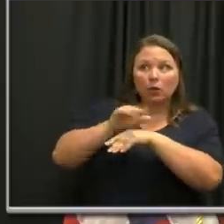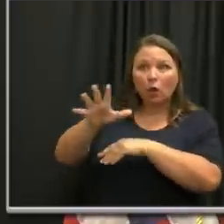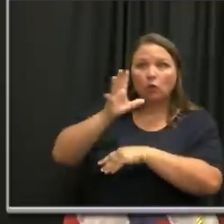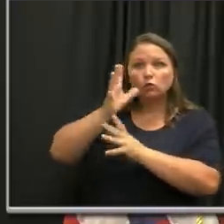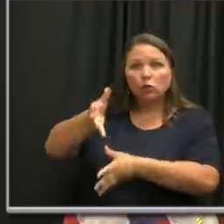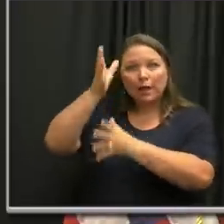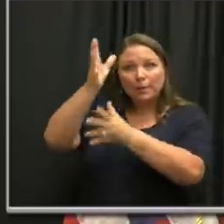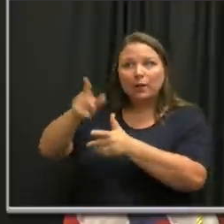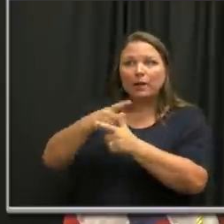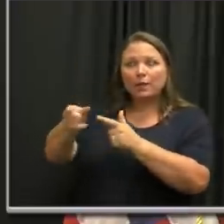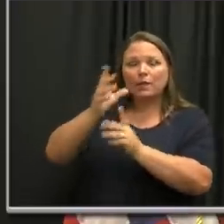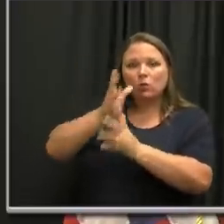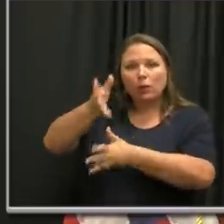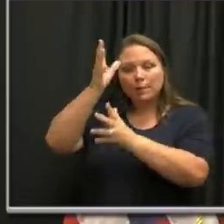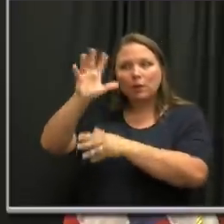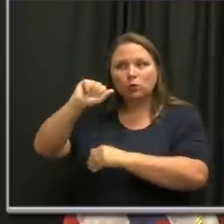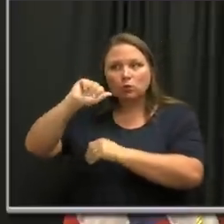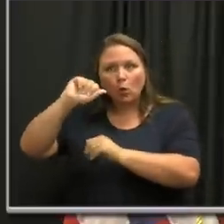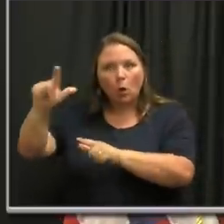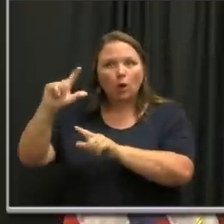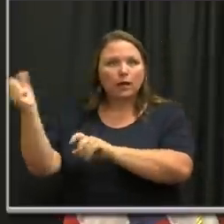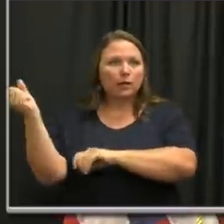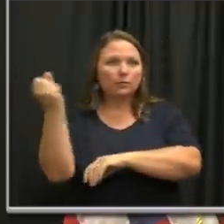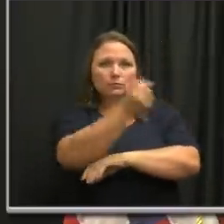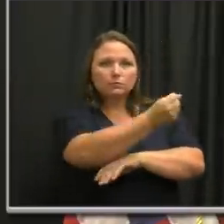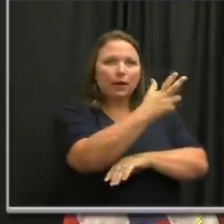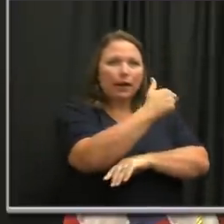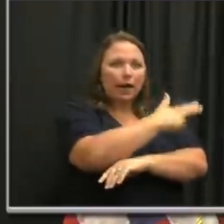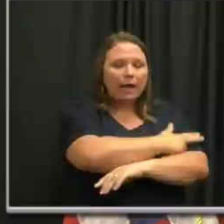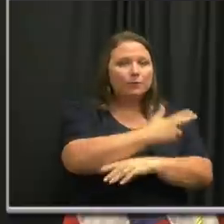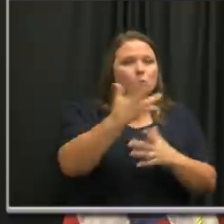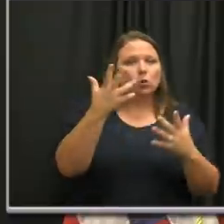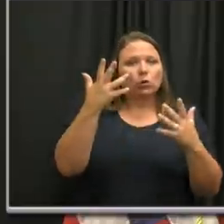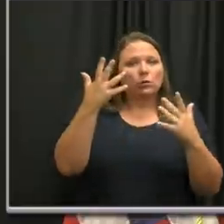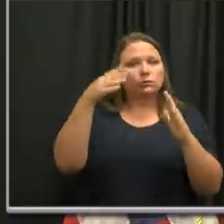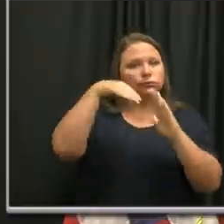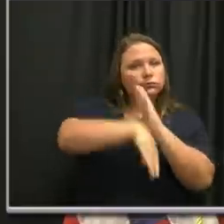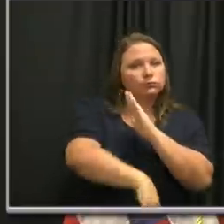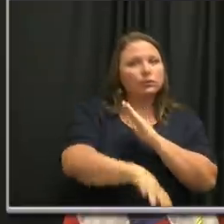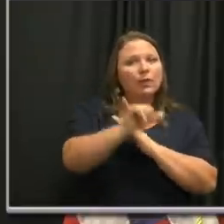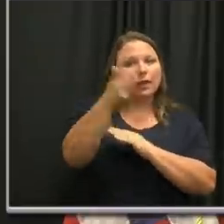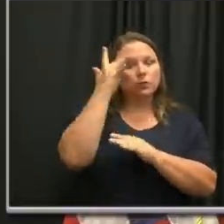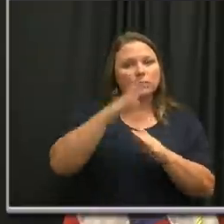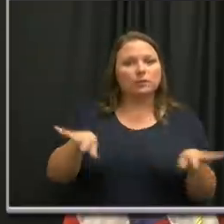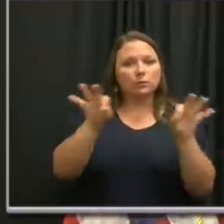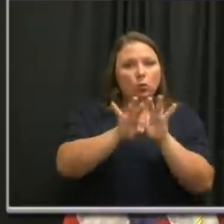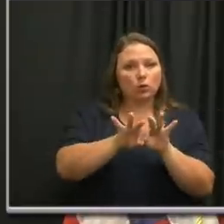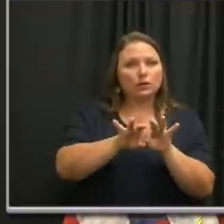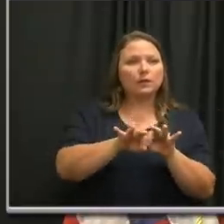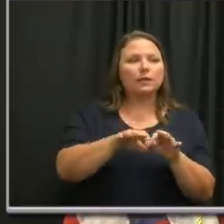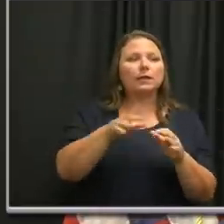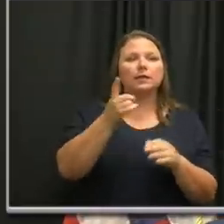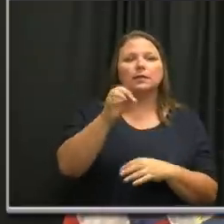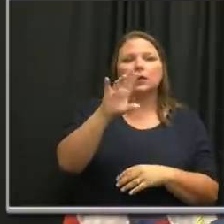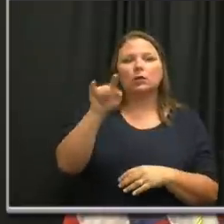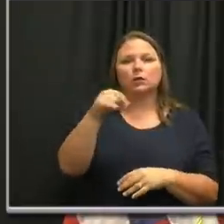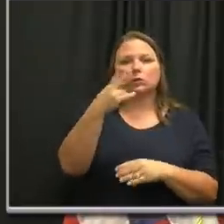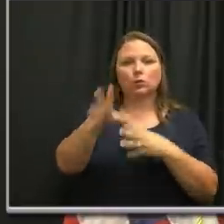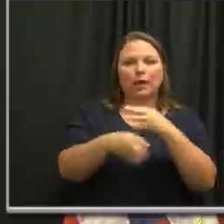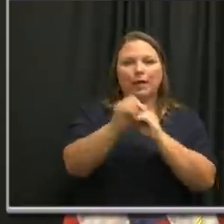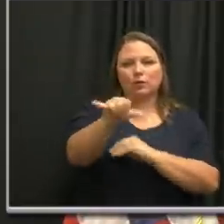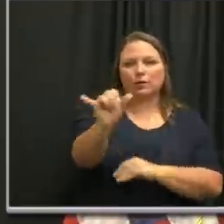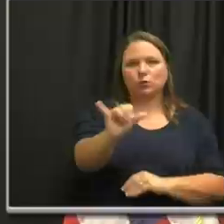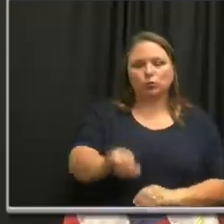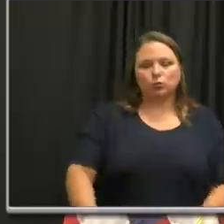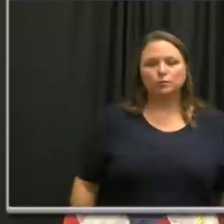their grandparents all get sick and need hospitals, we could be out of luck. So this is why personal responsibility is critical. So thank you. And Dr. Hilders would like to add to that.